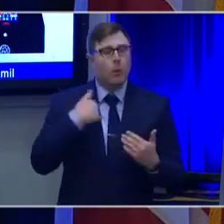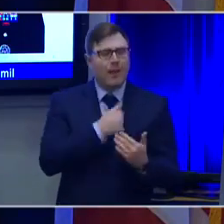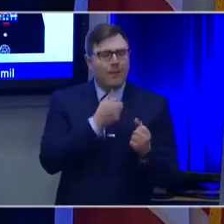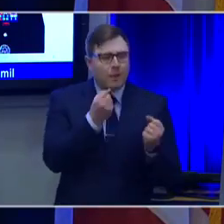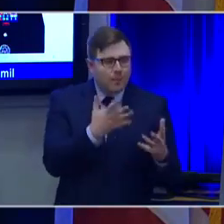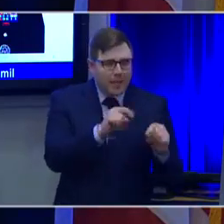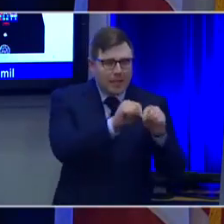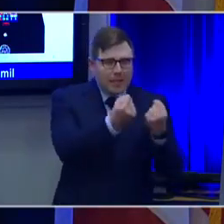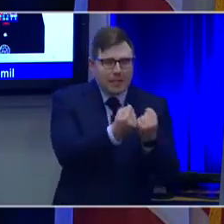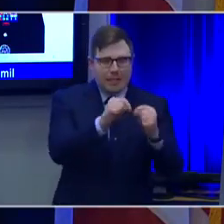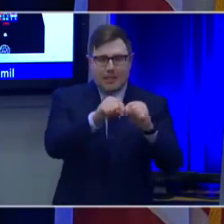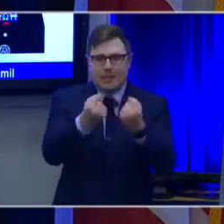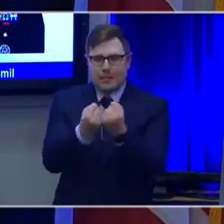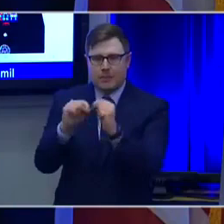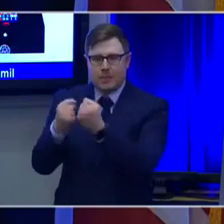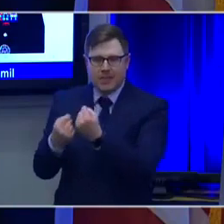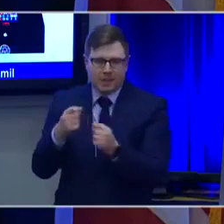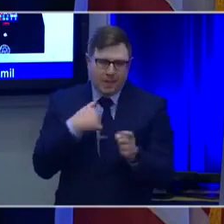whole host of backgrounds.